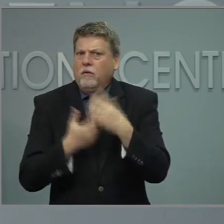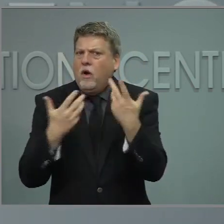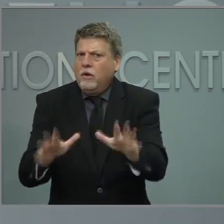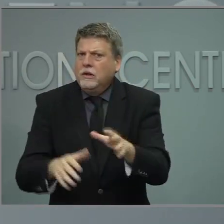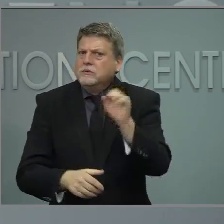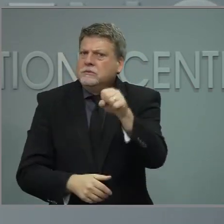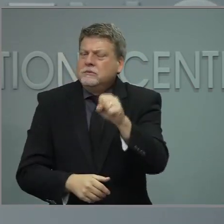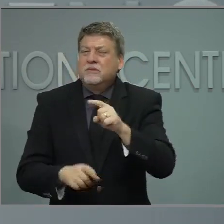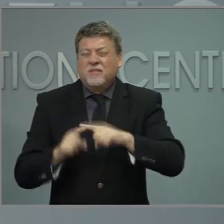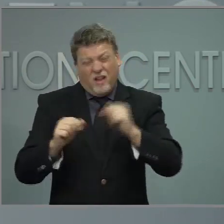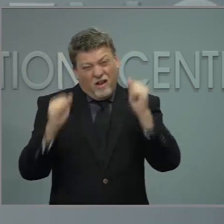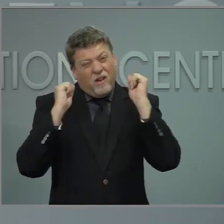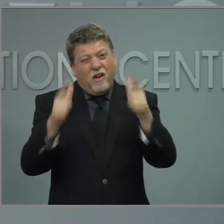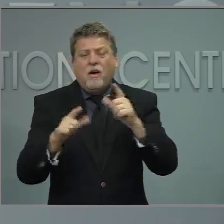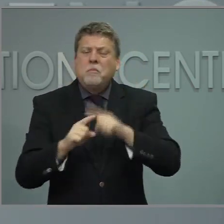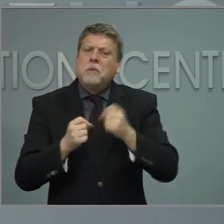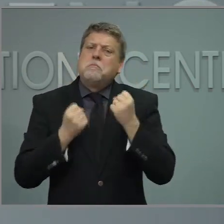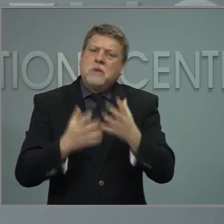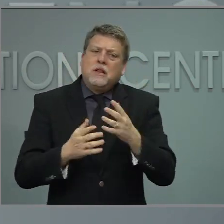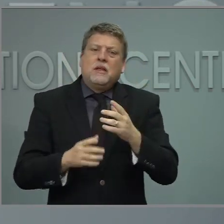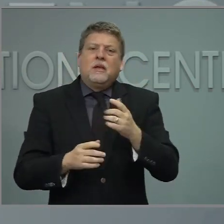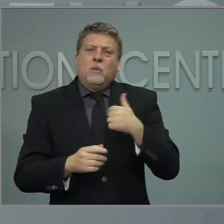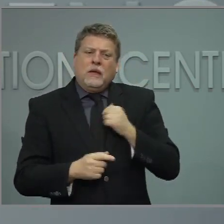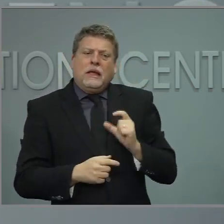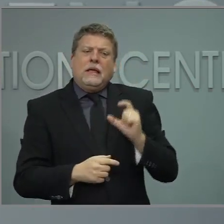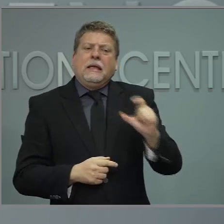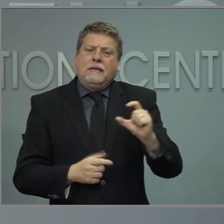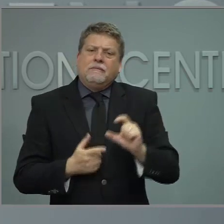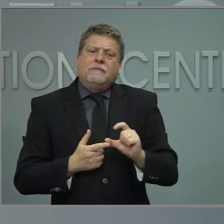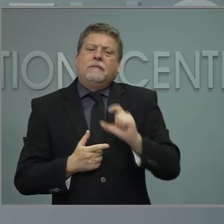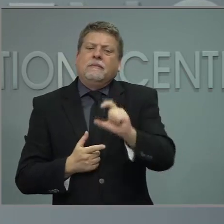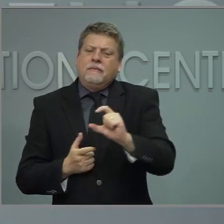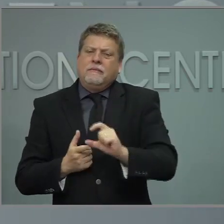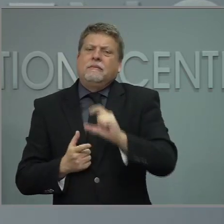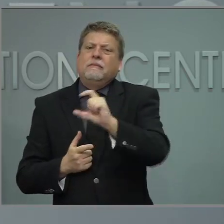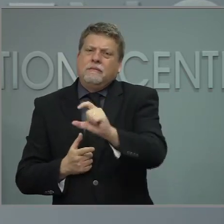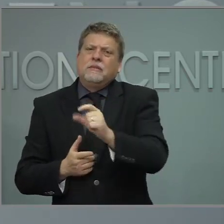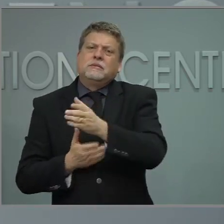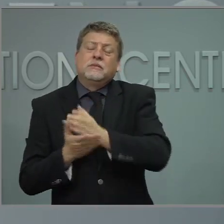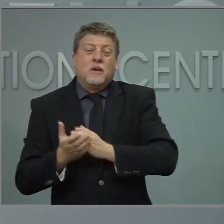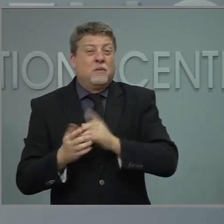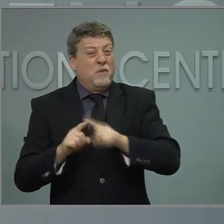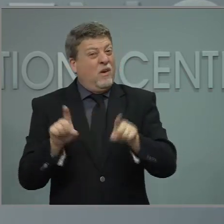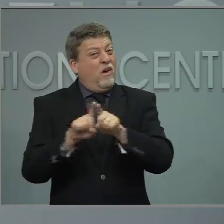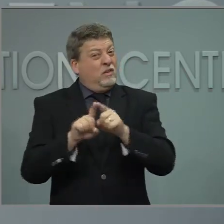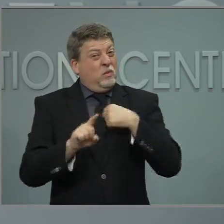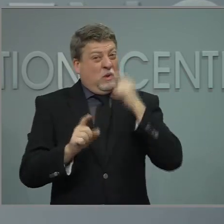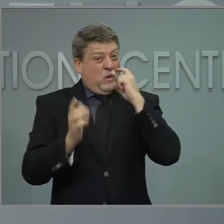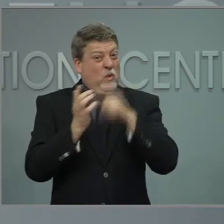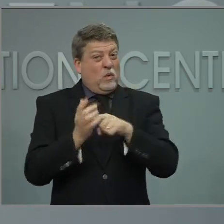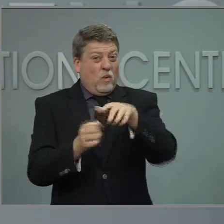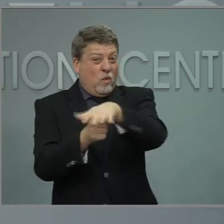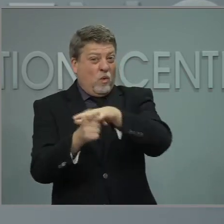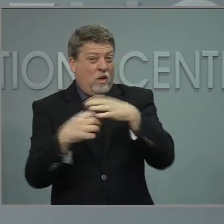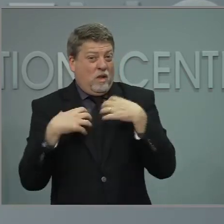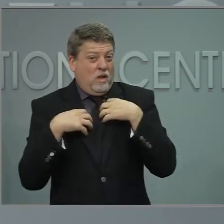And while they may not get a direct allocation, what we're seeing is a lot of partnerships amongst whether it's health departments or hospitals.